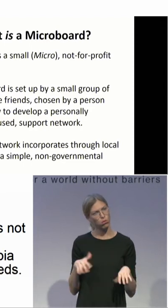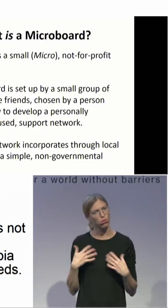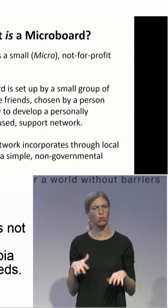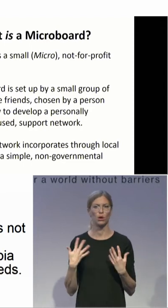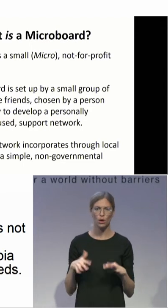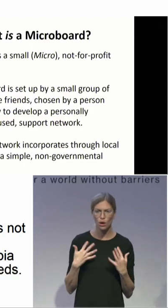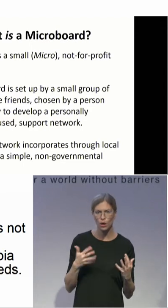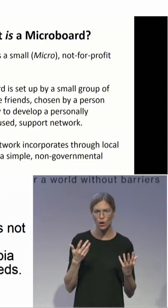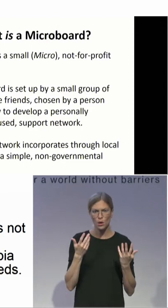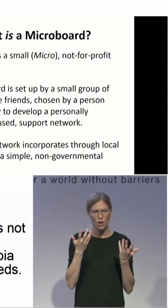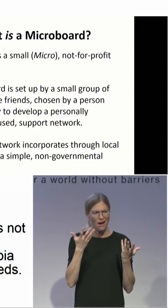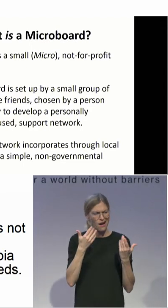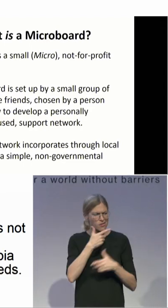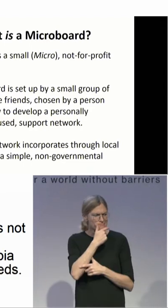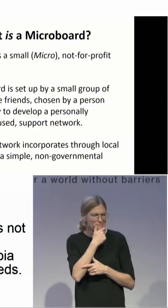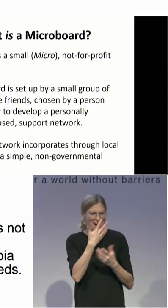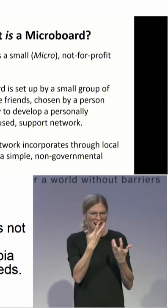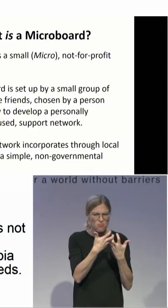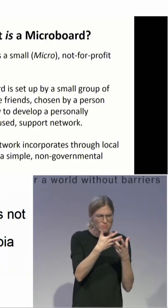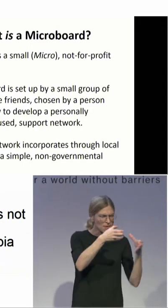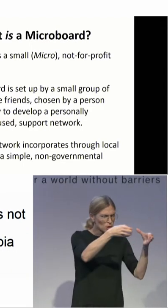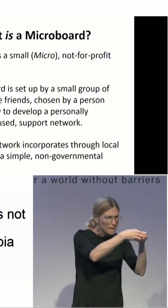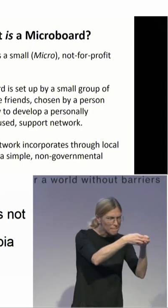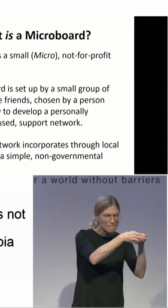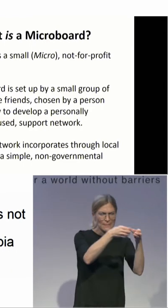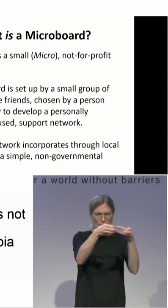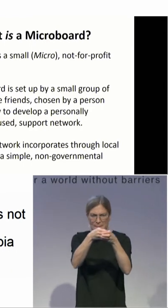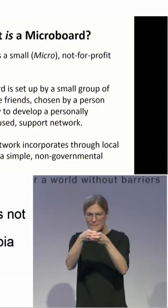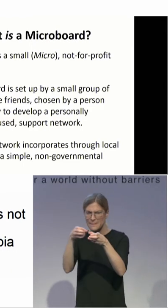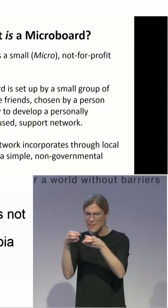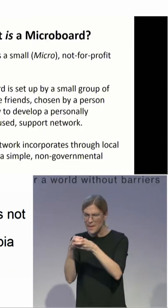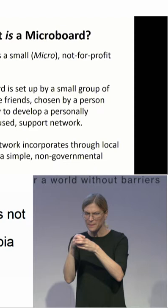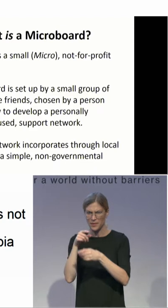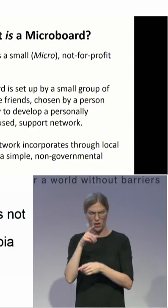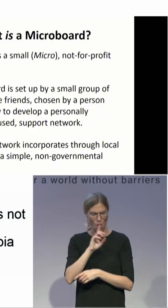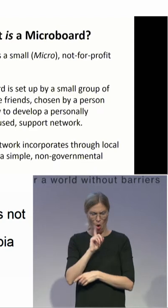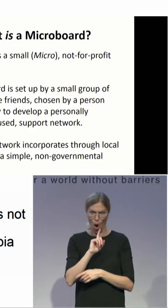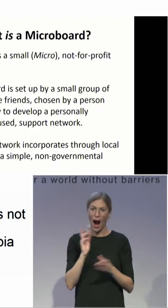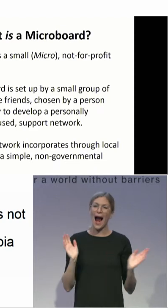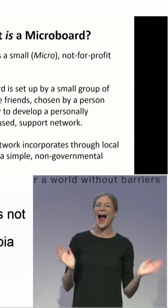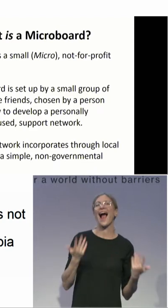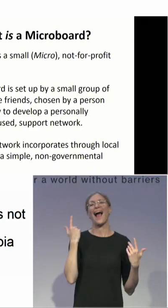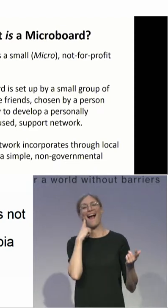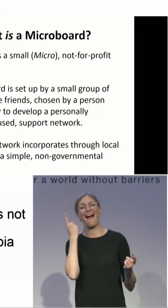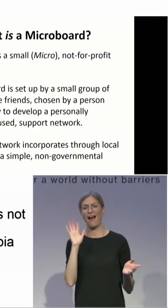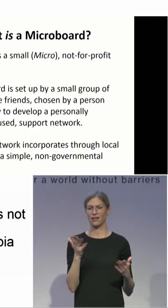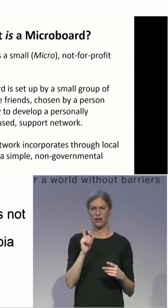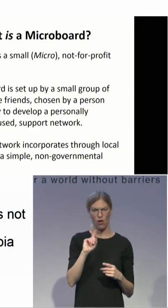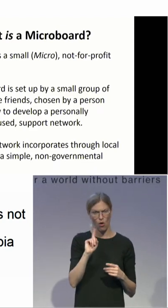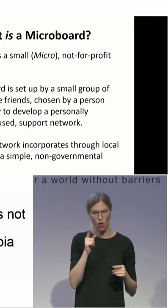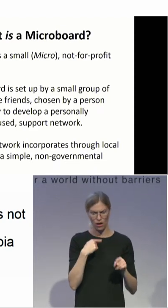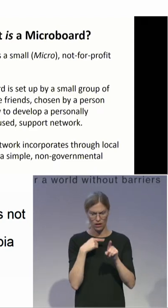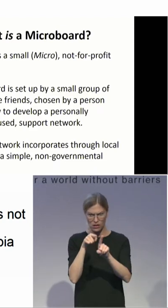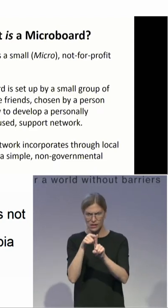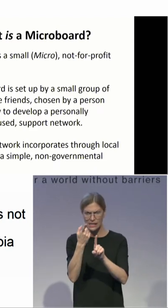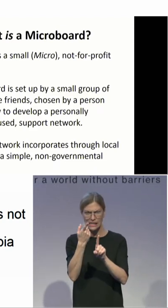who are the people they trust and that they would trust to help them make decisions. So that isn't done lightly. We spend a lot of time figuring